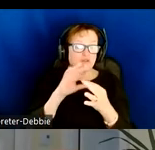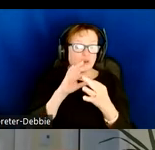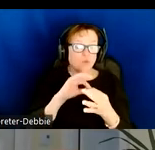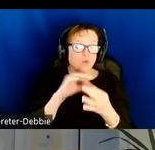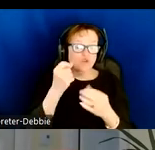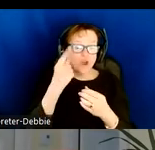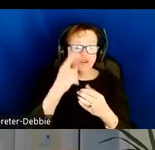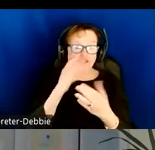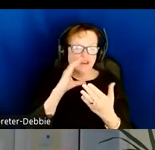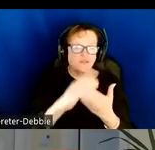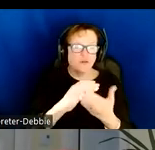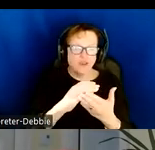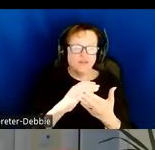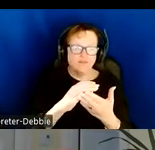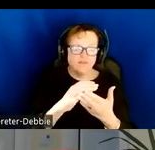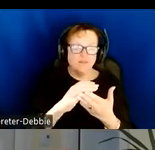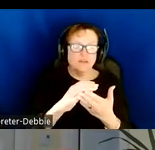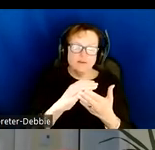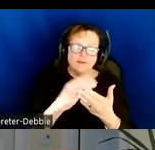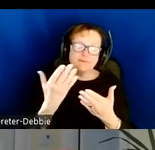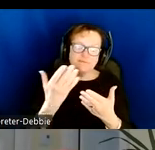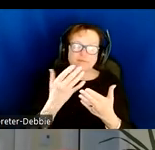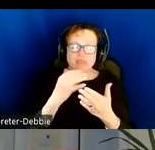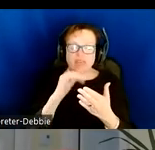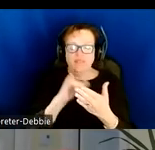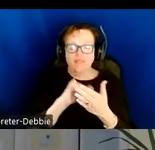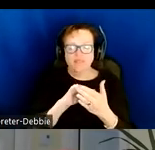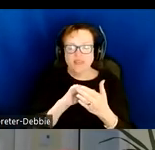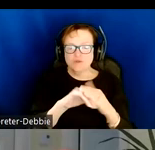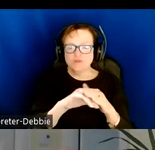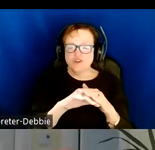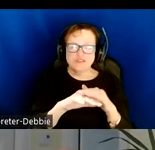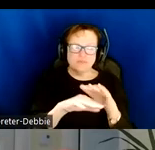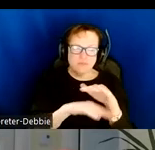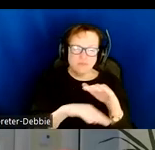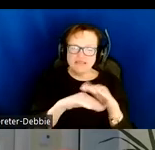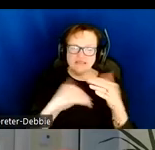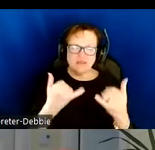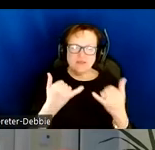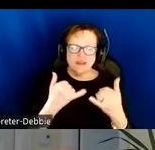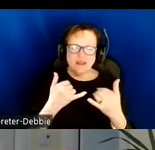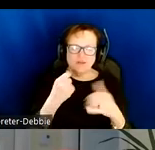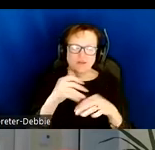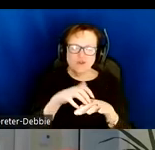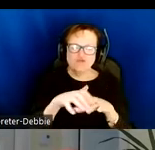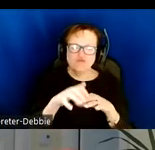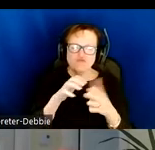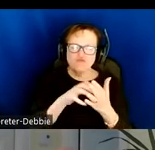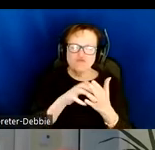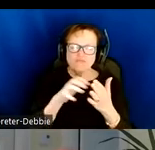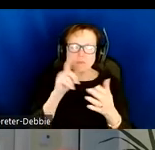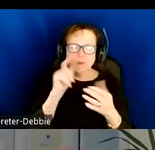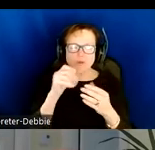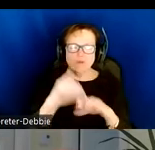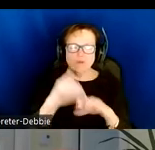of photographs. And those are rudimentary at present, and we believe they can be significantly enhanced in the coming months